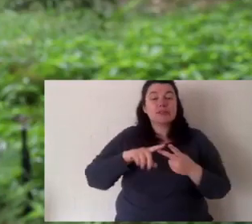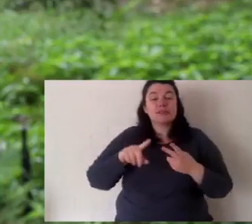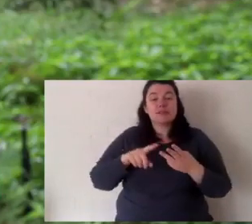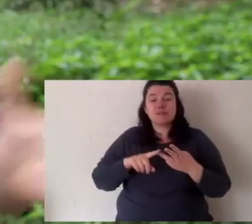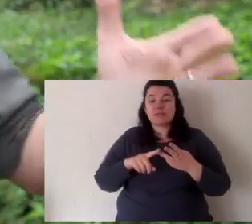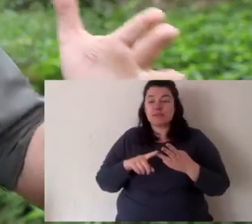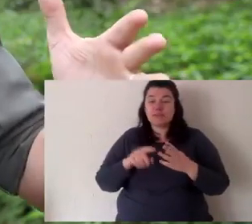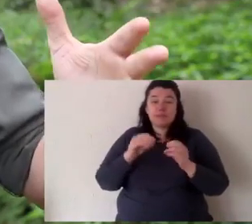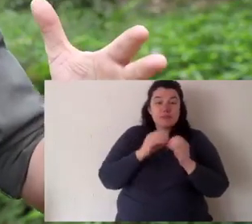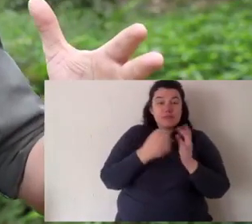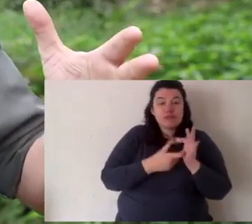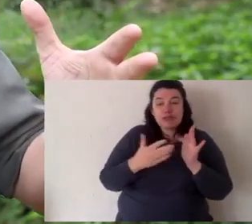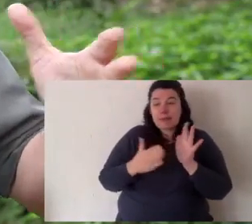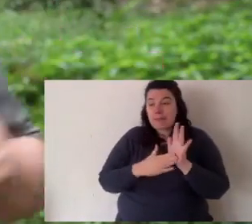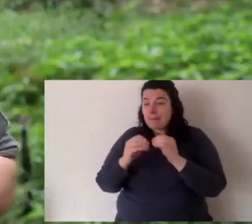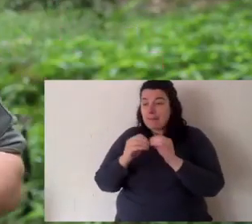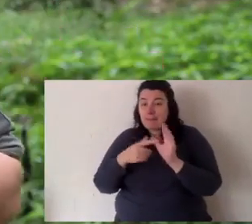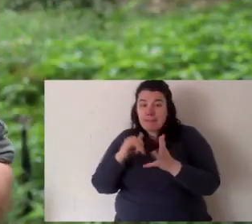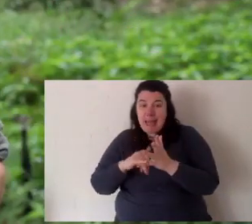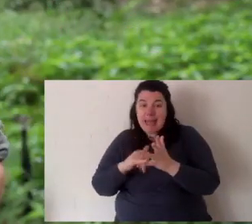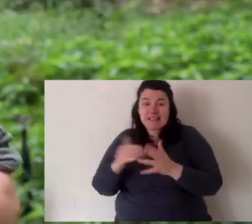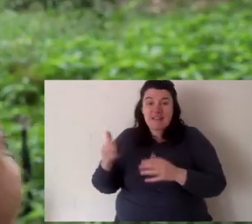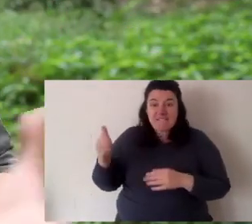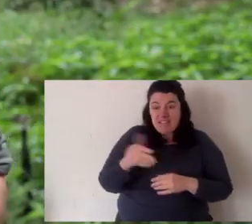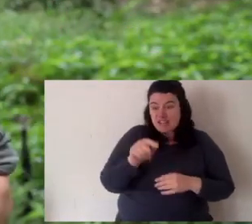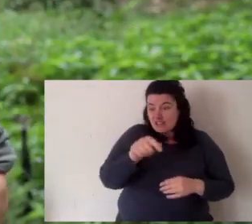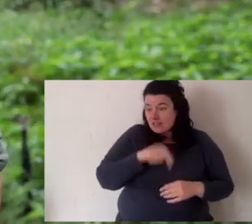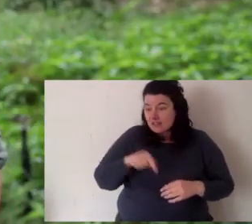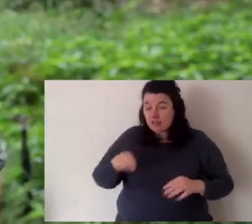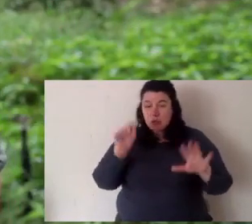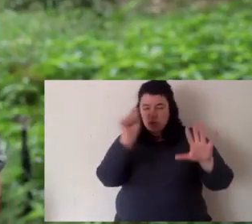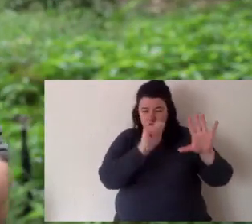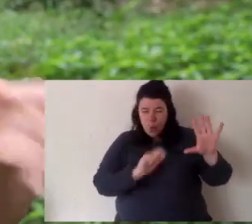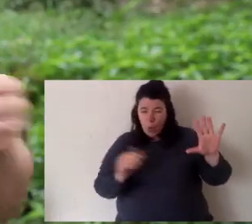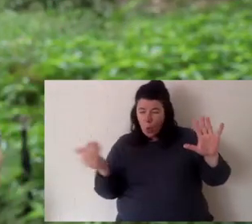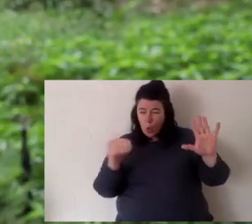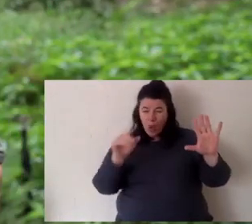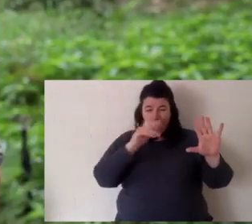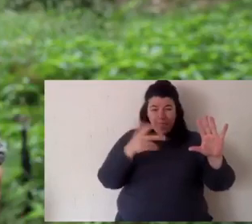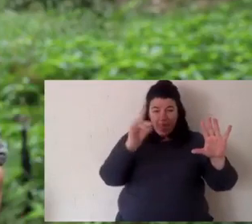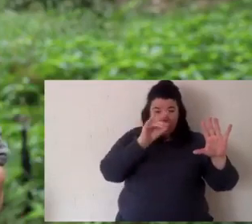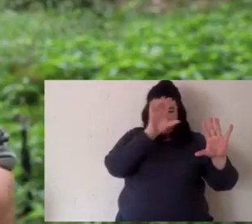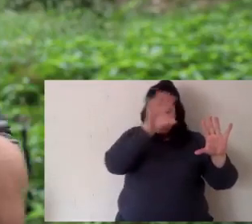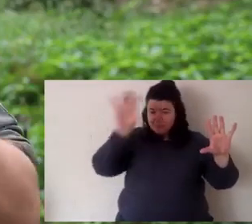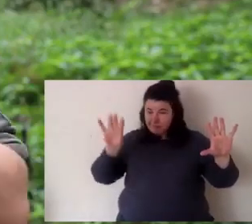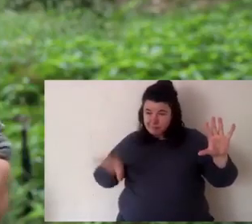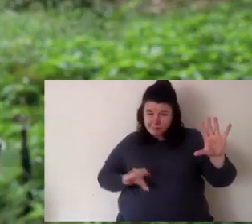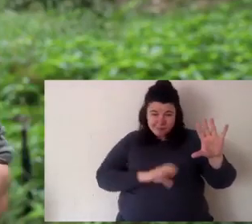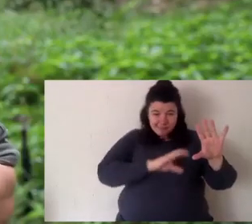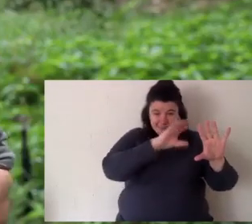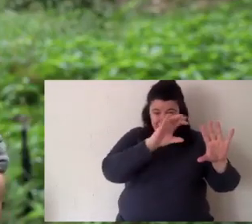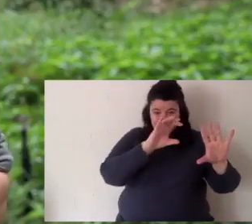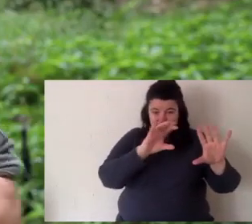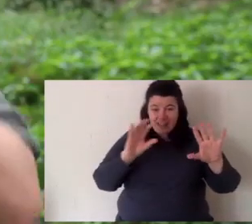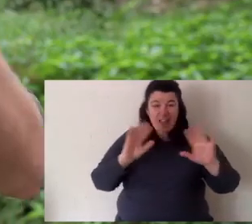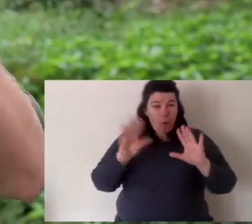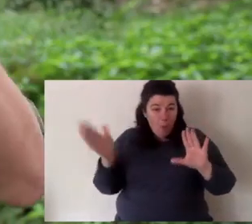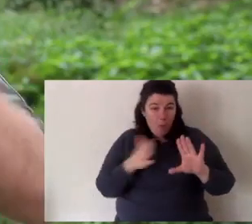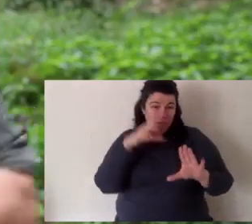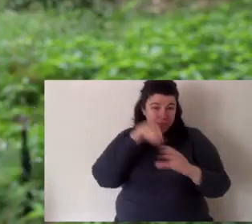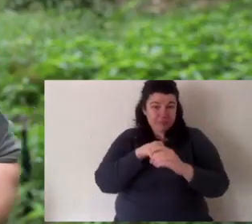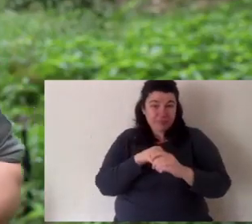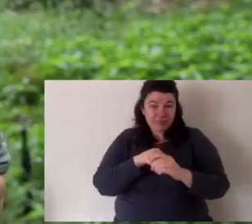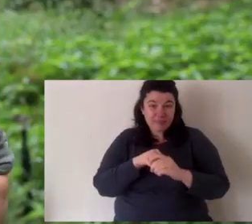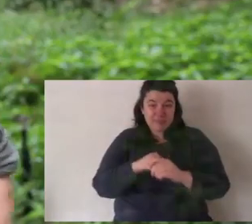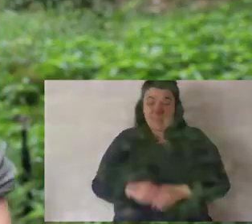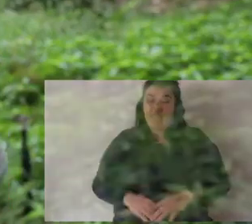platypus. There's other bigger fish like perch, brim, bass. And of course, the turtle. Put it all in the drawing for me. And that's all